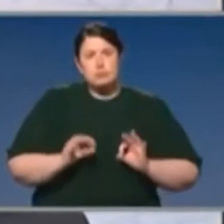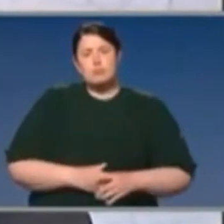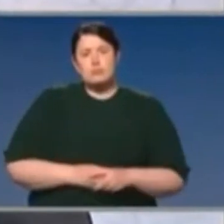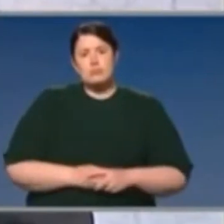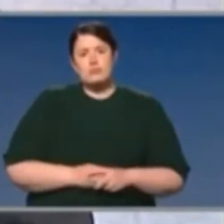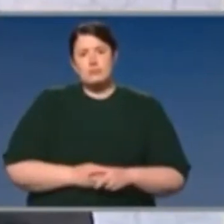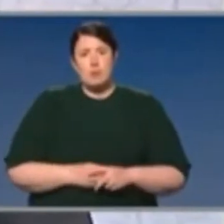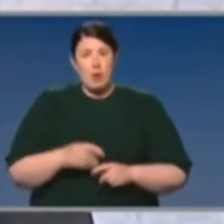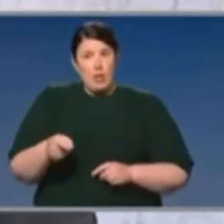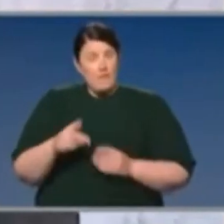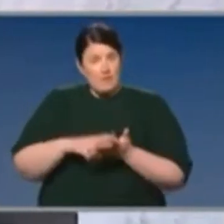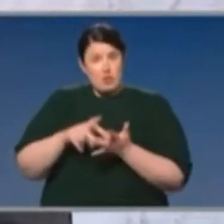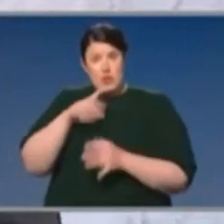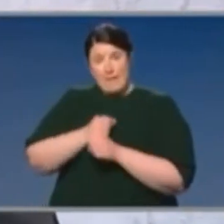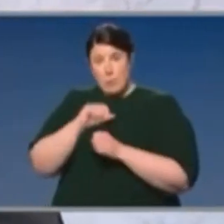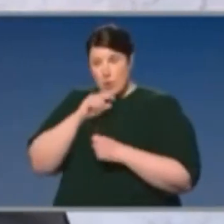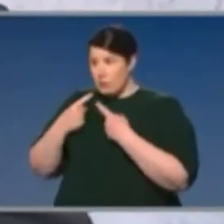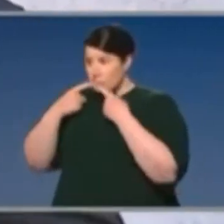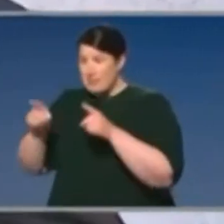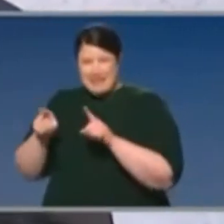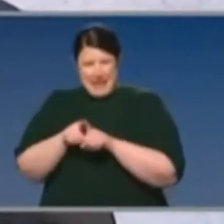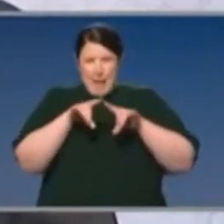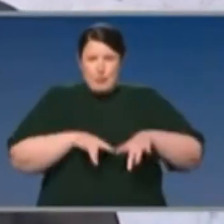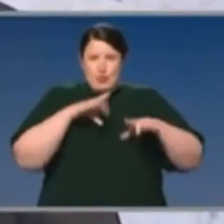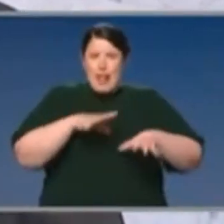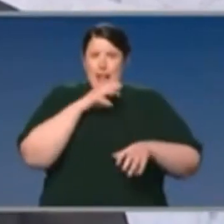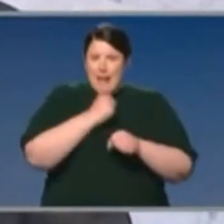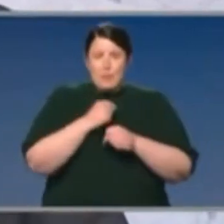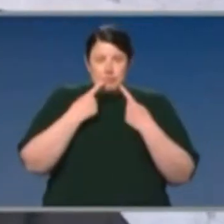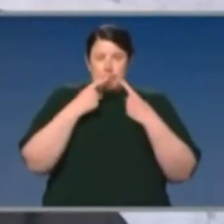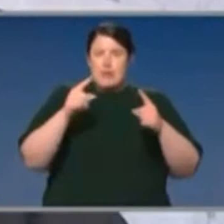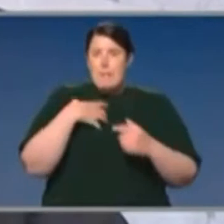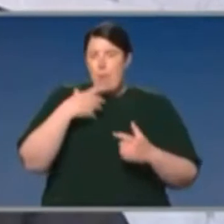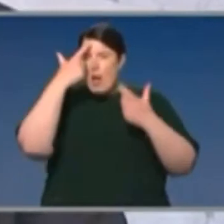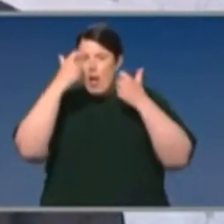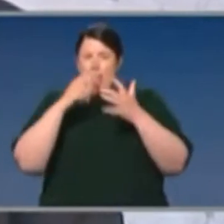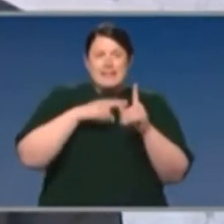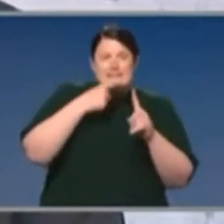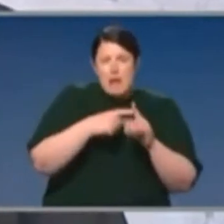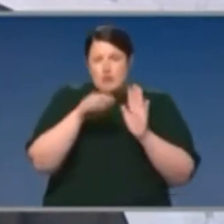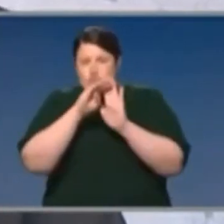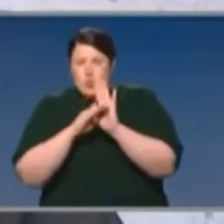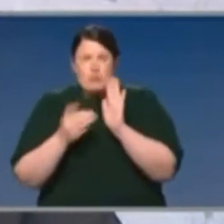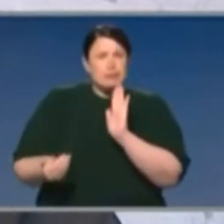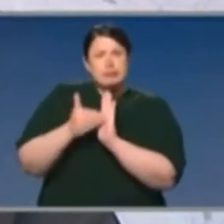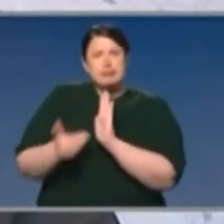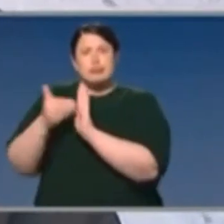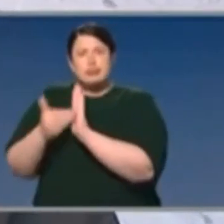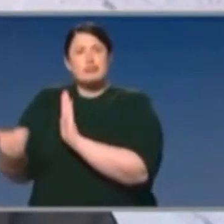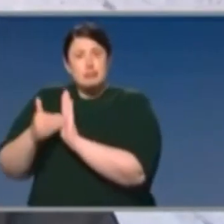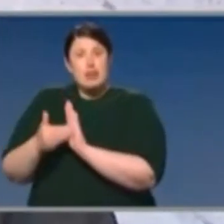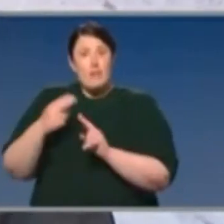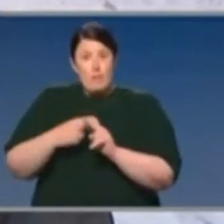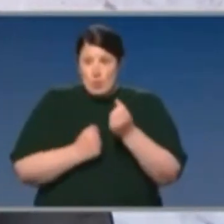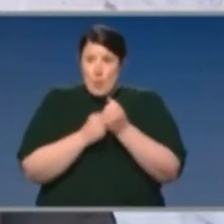announce further programs in these areas, as indeed the Commonwealth will, to support their economies. But when it comes to specific economic support,